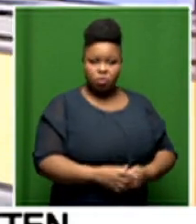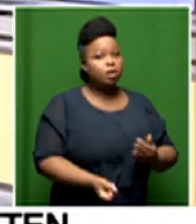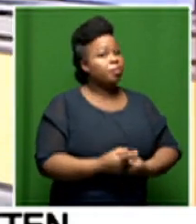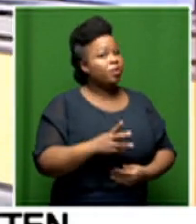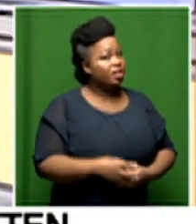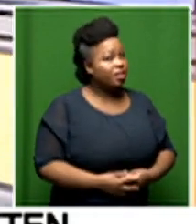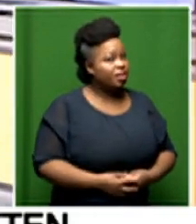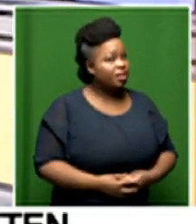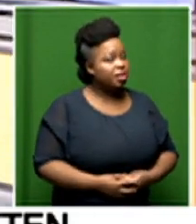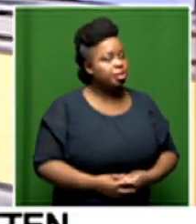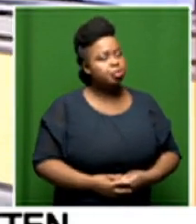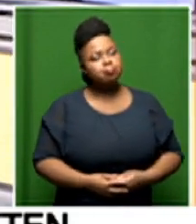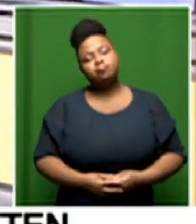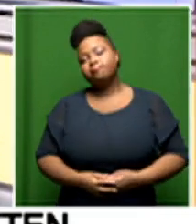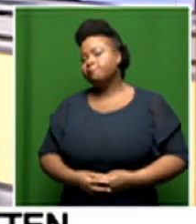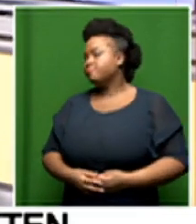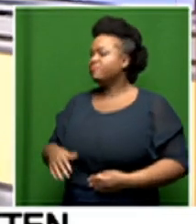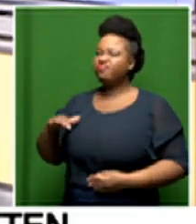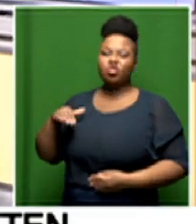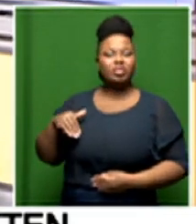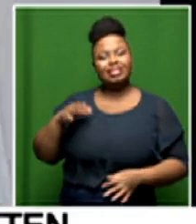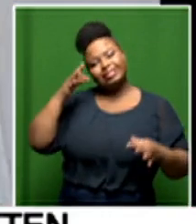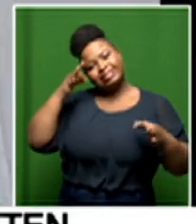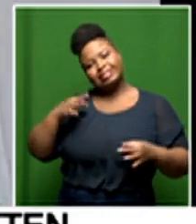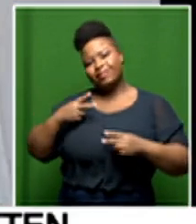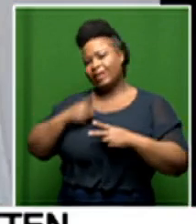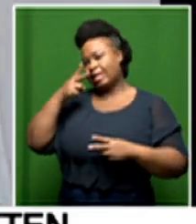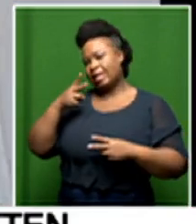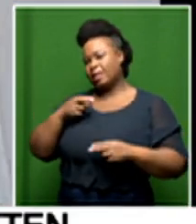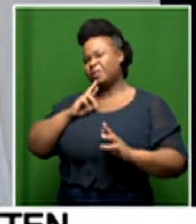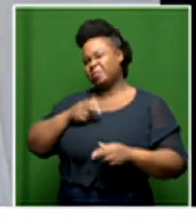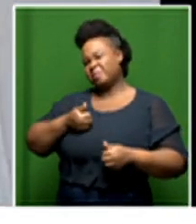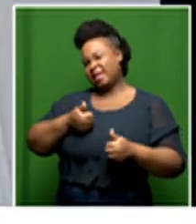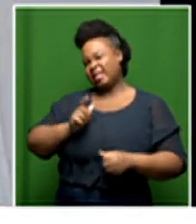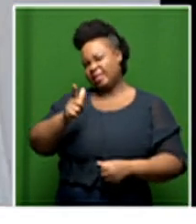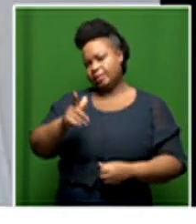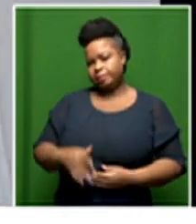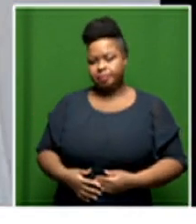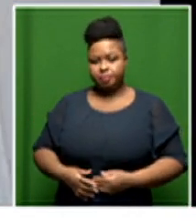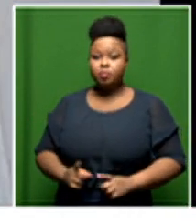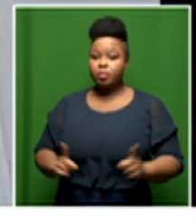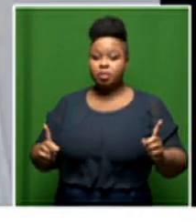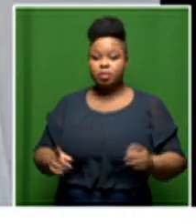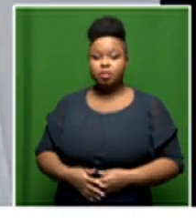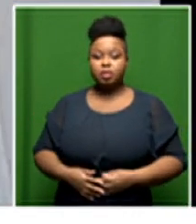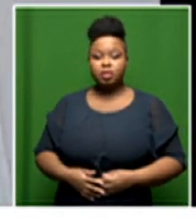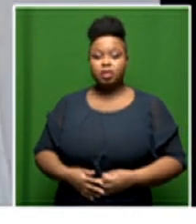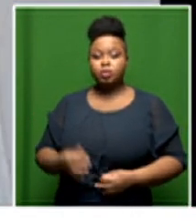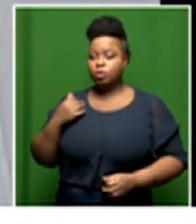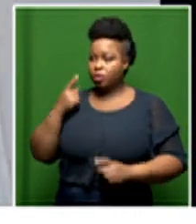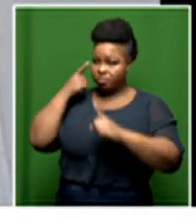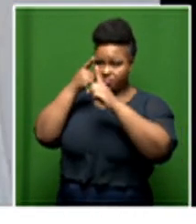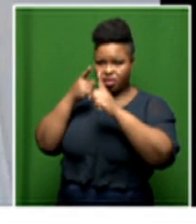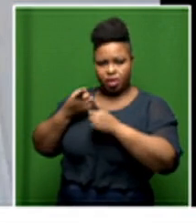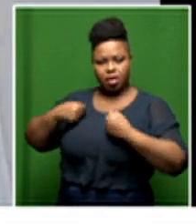we haven't looked into that yet and i'll have to come back to you on that but really um the purpose and and